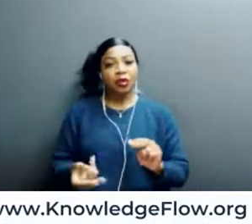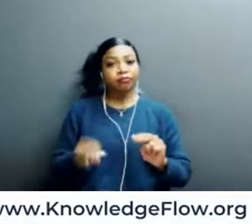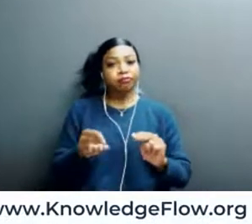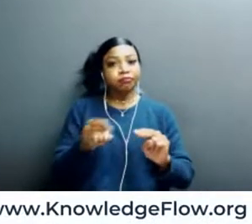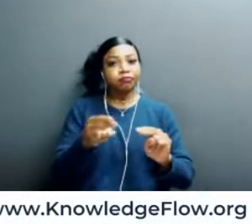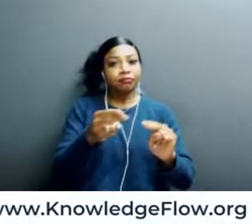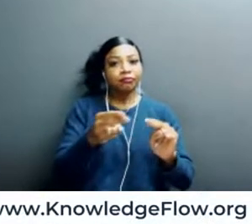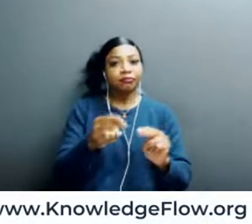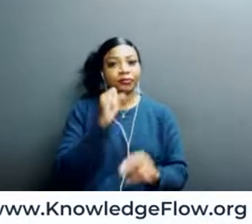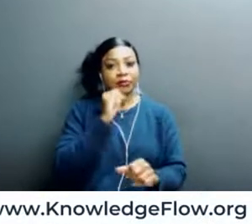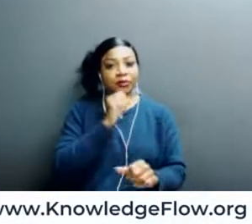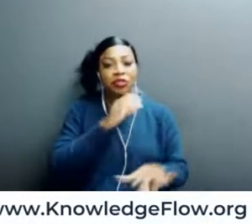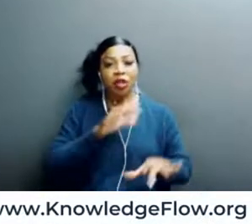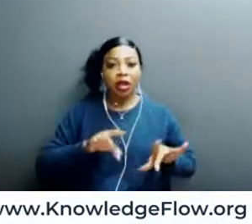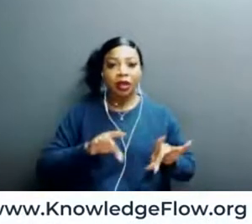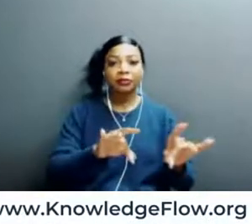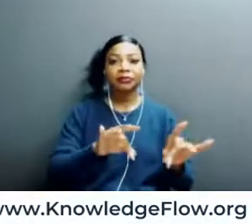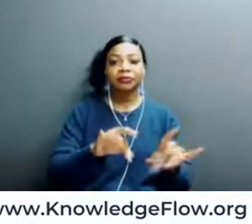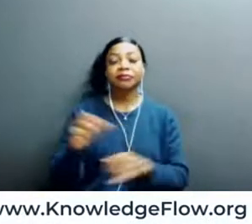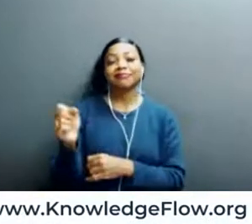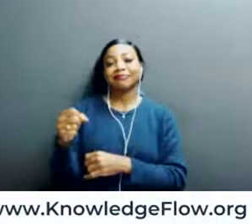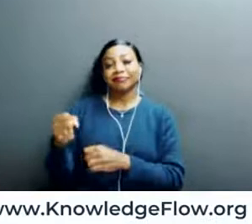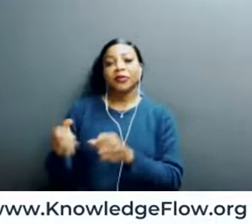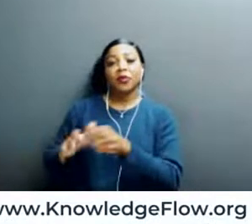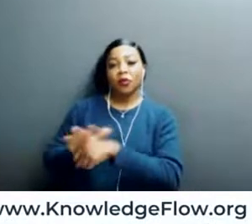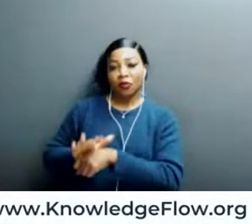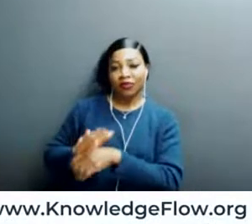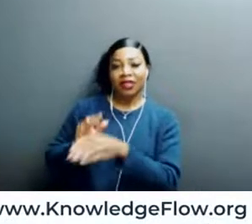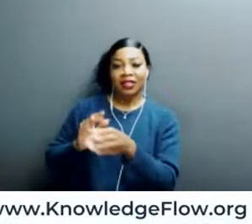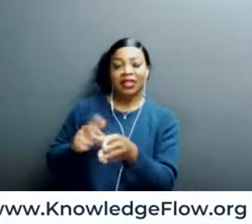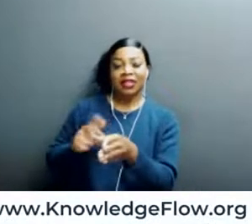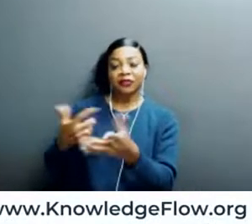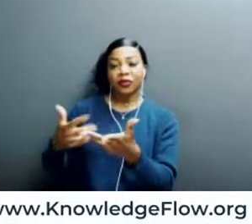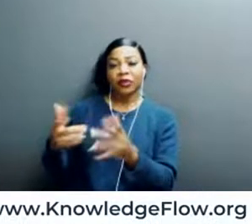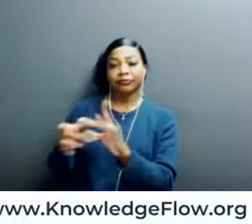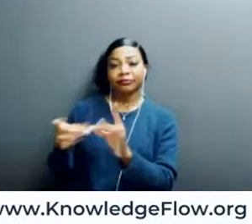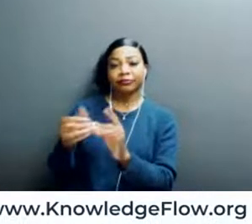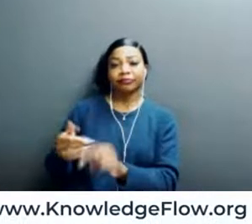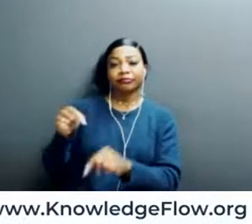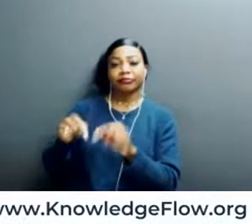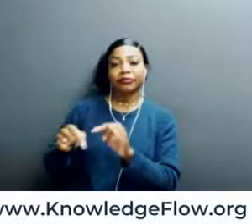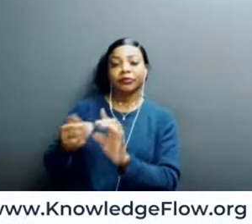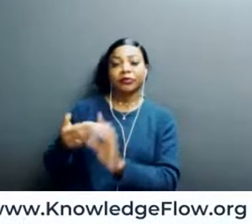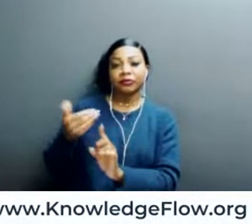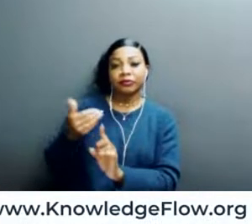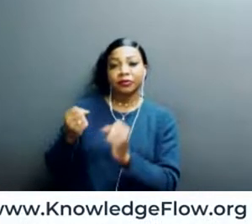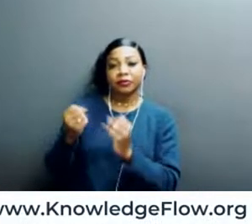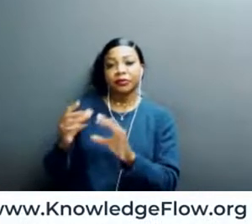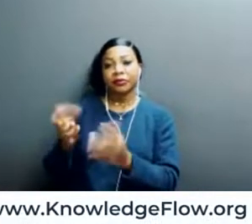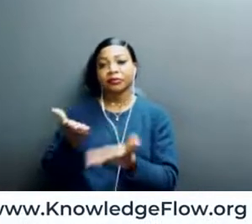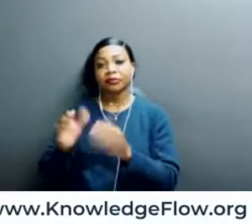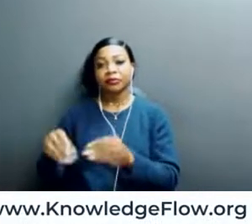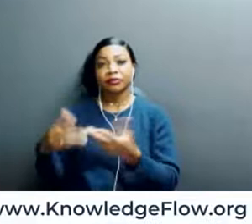Yeah, especially during the COVID-19 pandemic, as was mentioned earlier, with many of the services provided by, you know,